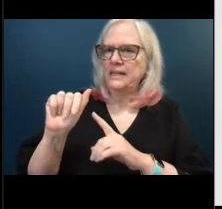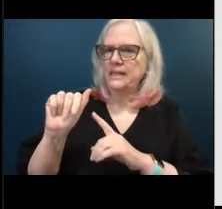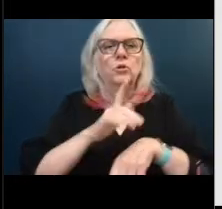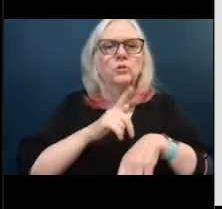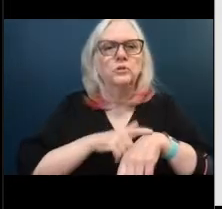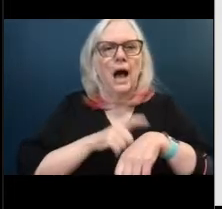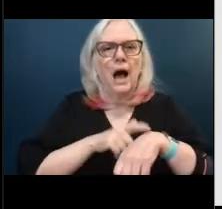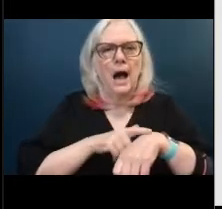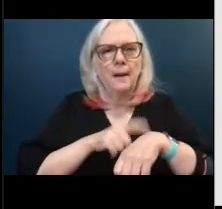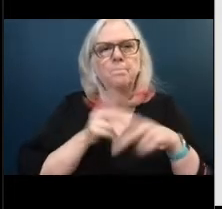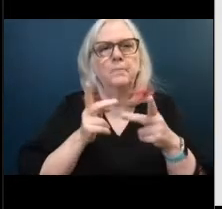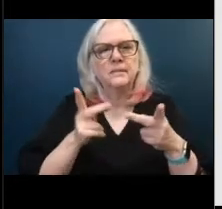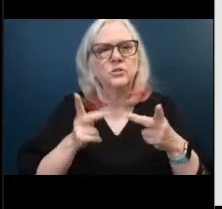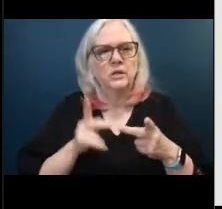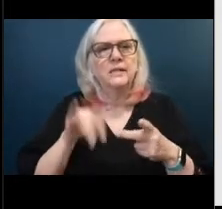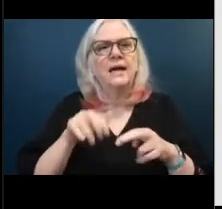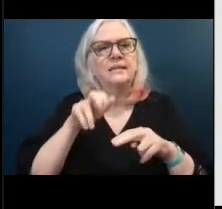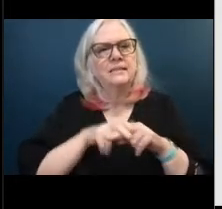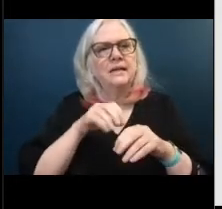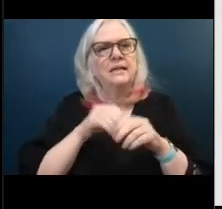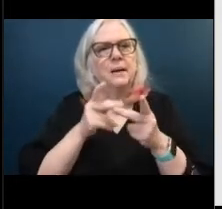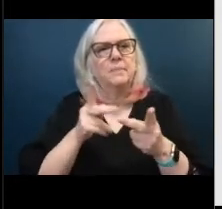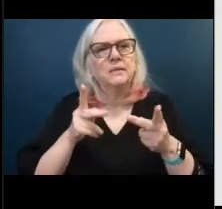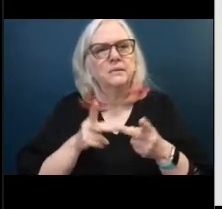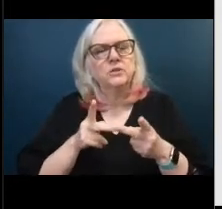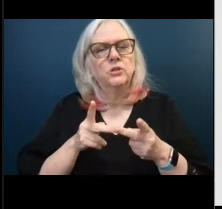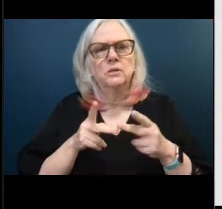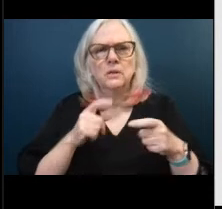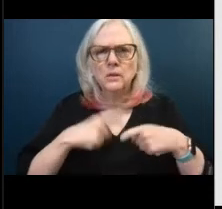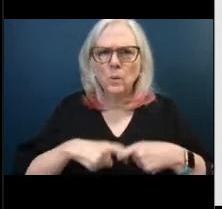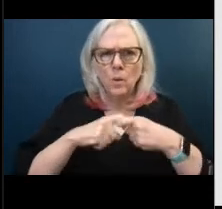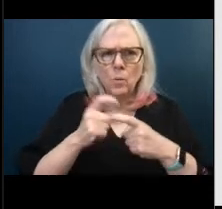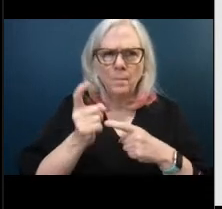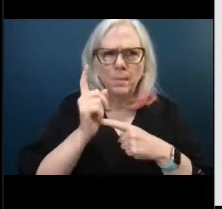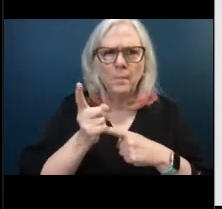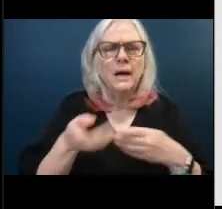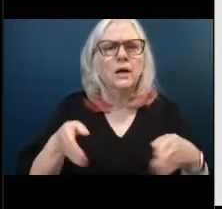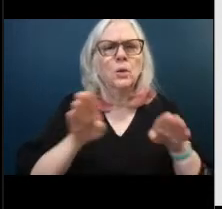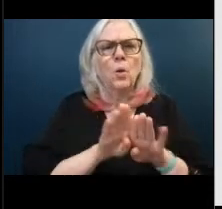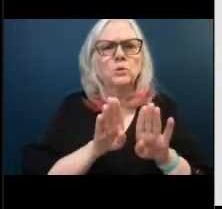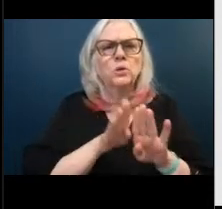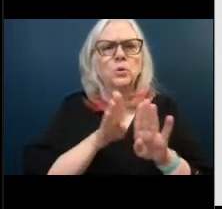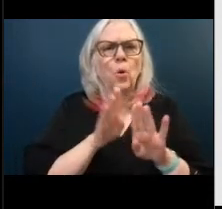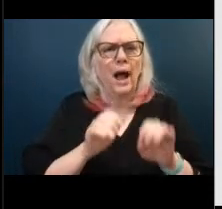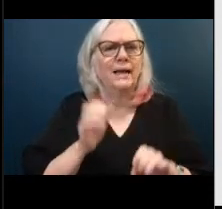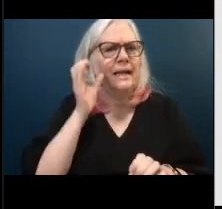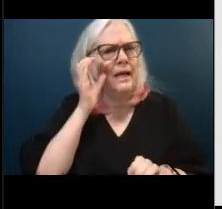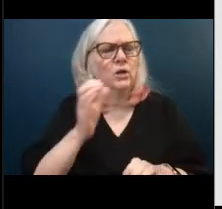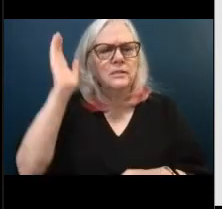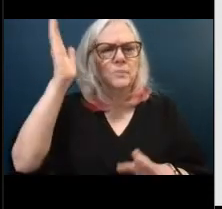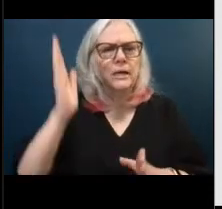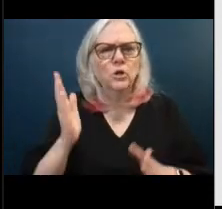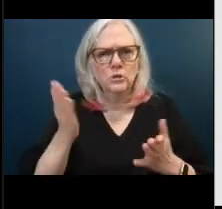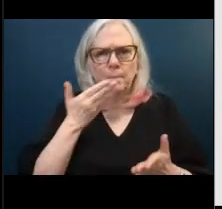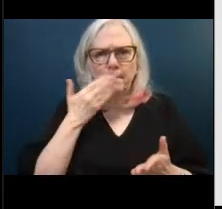their their time so i did manager could i ask you just pause one moment if somebody could just close the door please so i can hear hear the speakers better thank